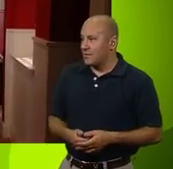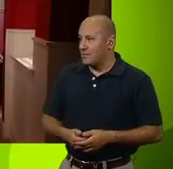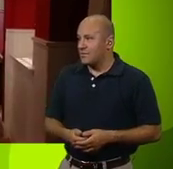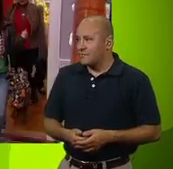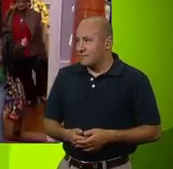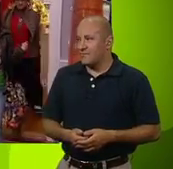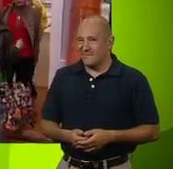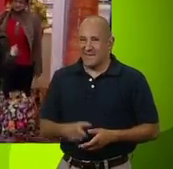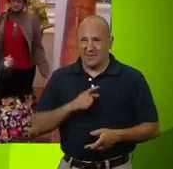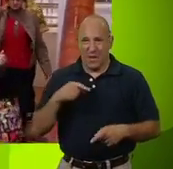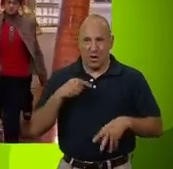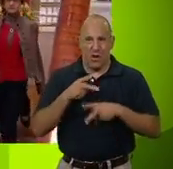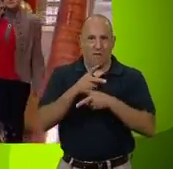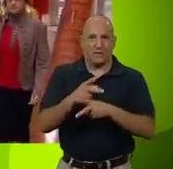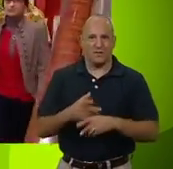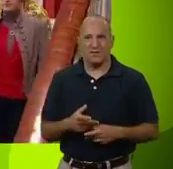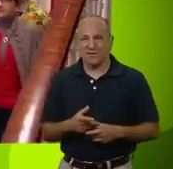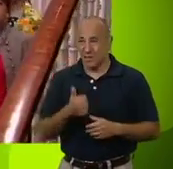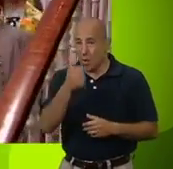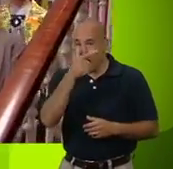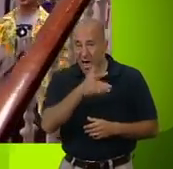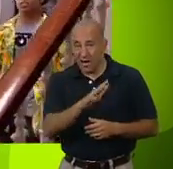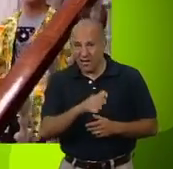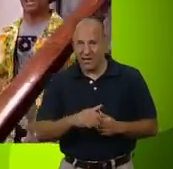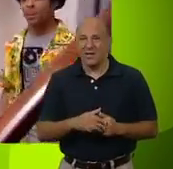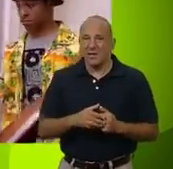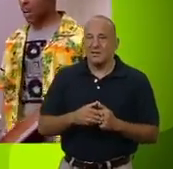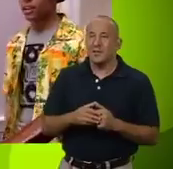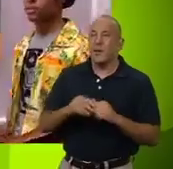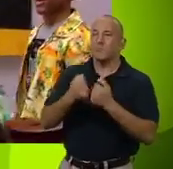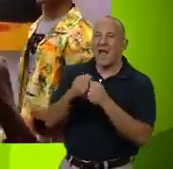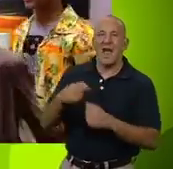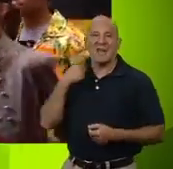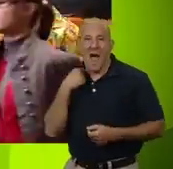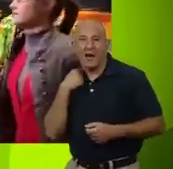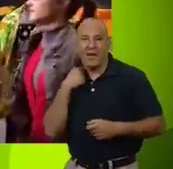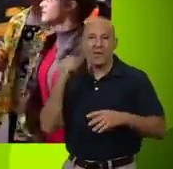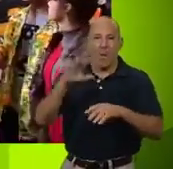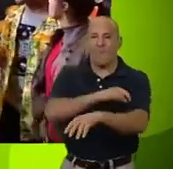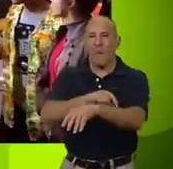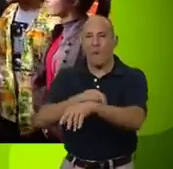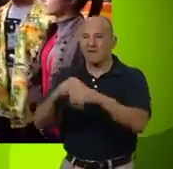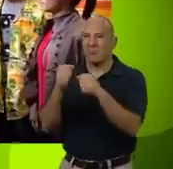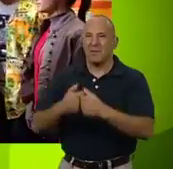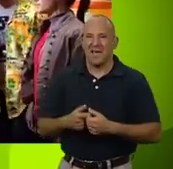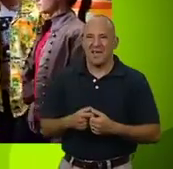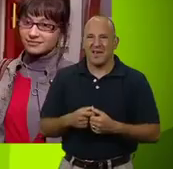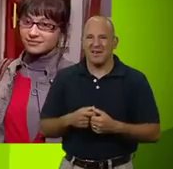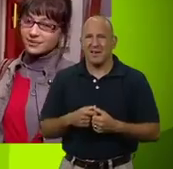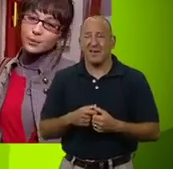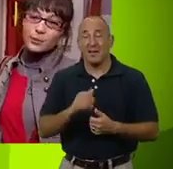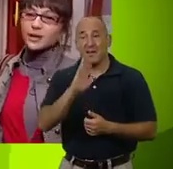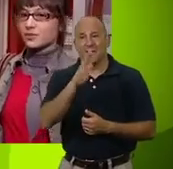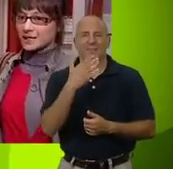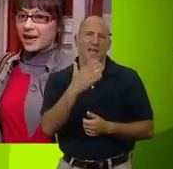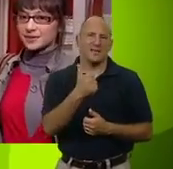us into this mess in the first place. It means good luck, Jack. Oh, well, in that case, break your leg, your neck, break every bone in your body. Bye, guys, and thanks